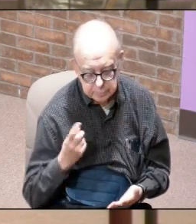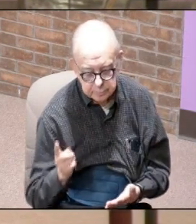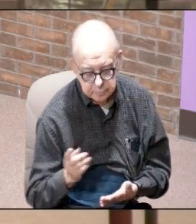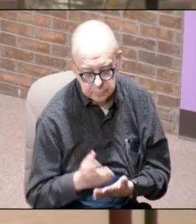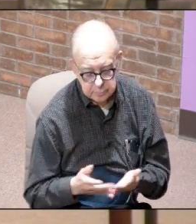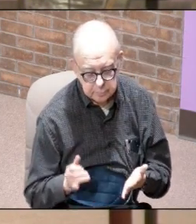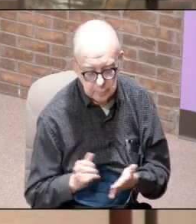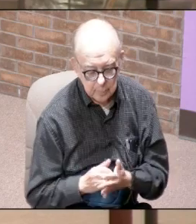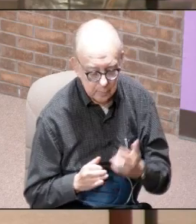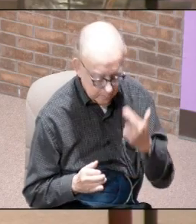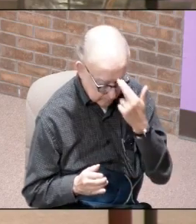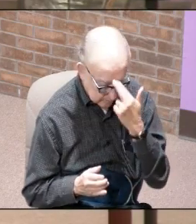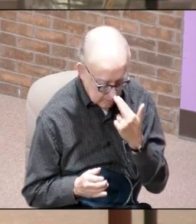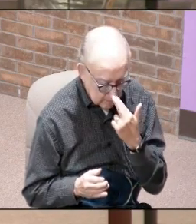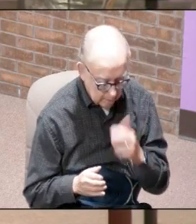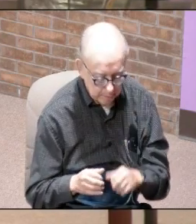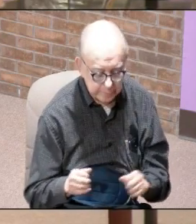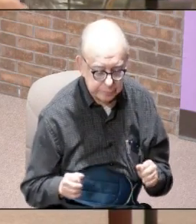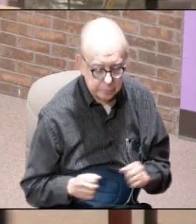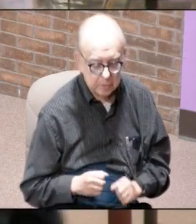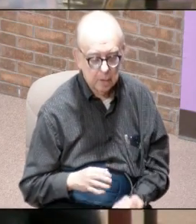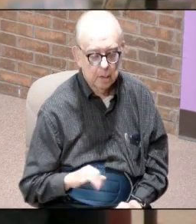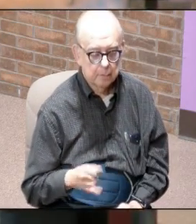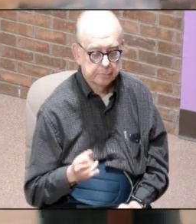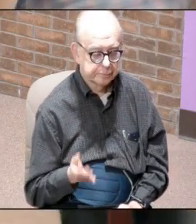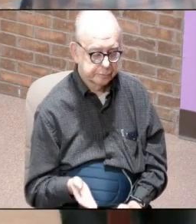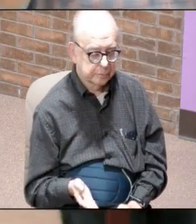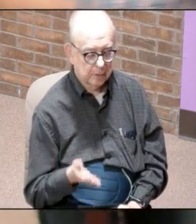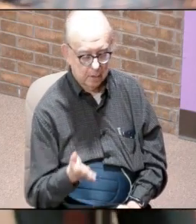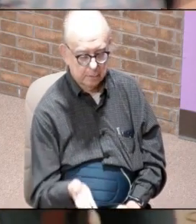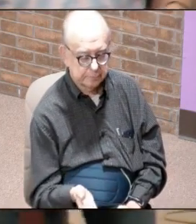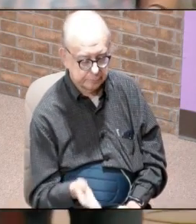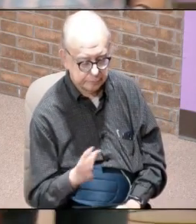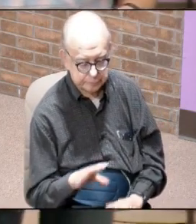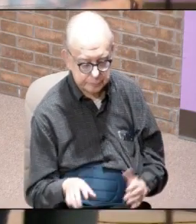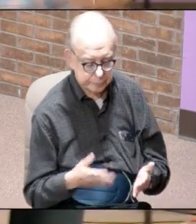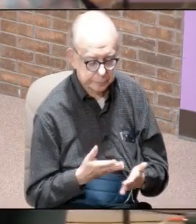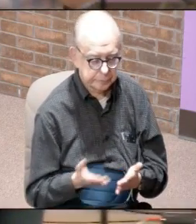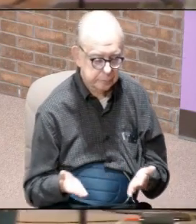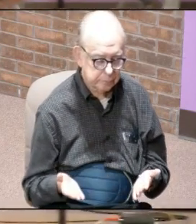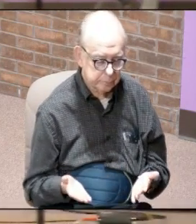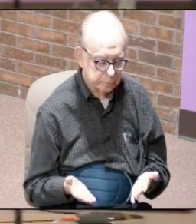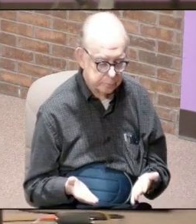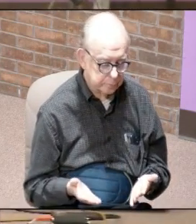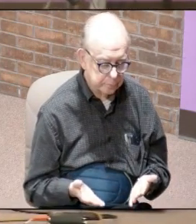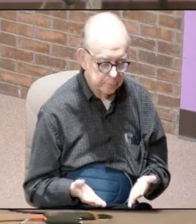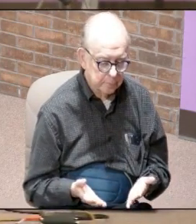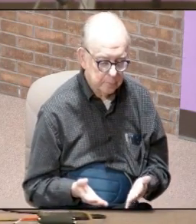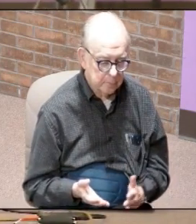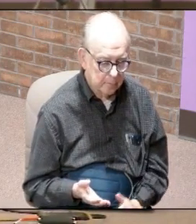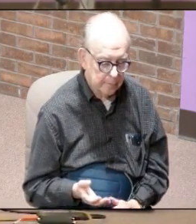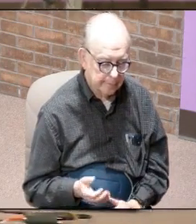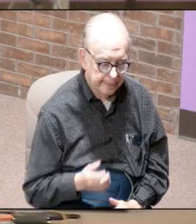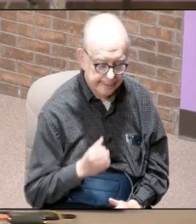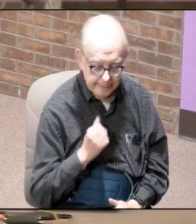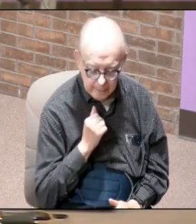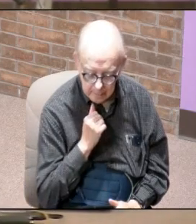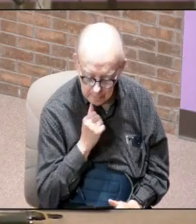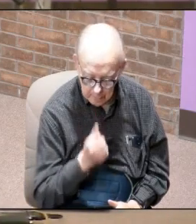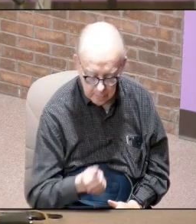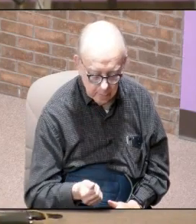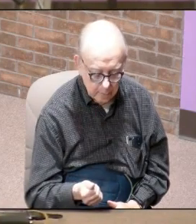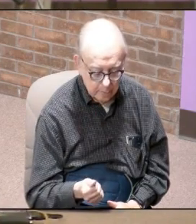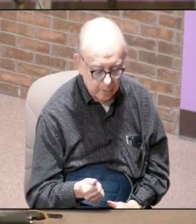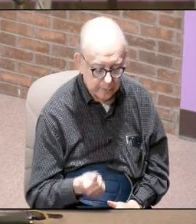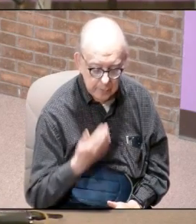other part of the Roman Empire so here's John and he's out here and he's doing this and it wasn't for treason